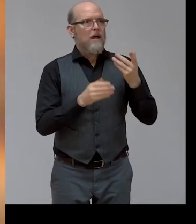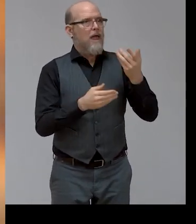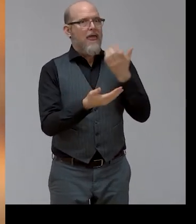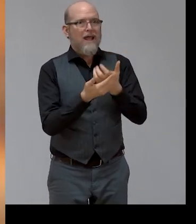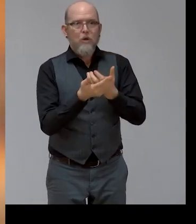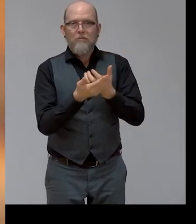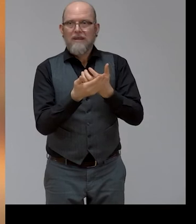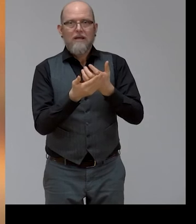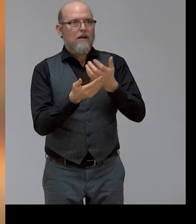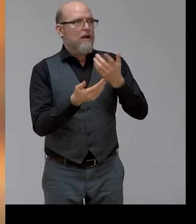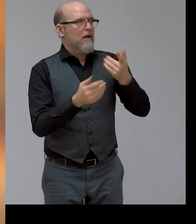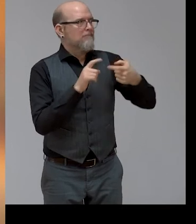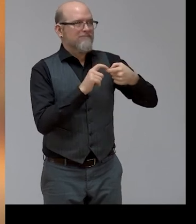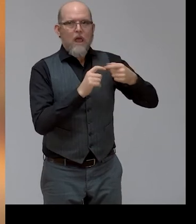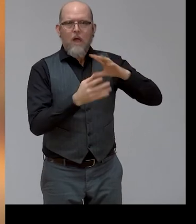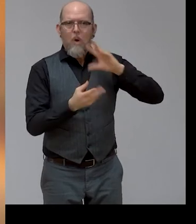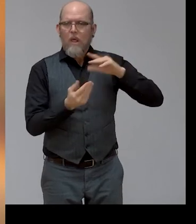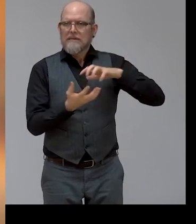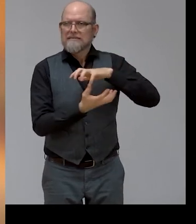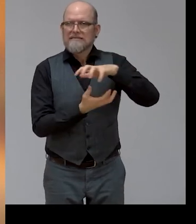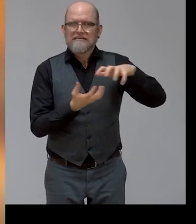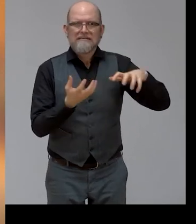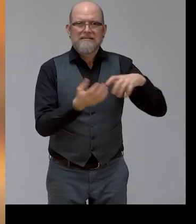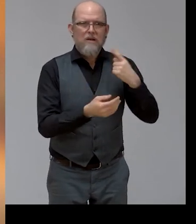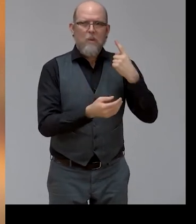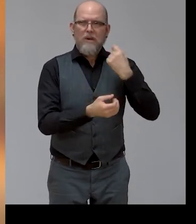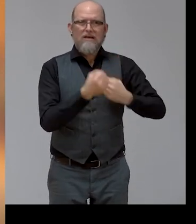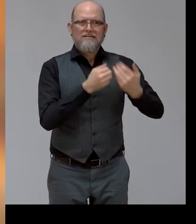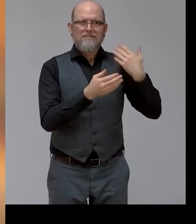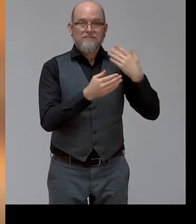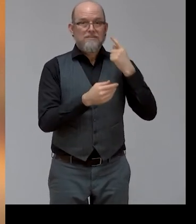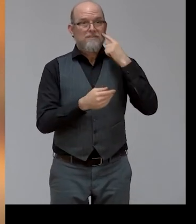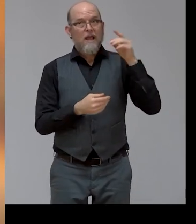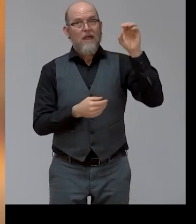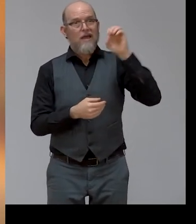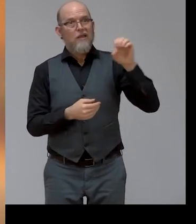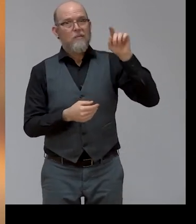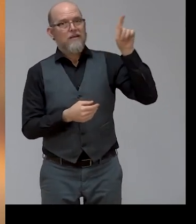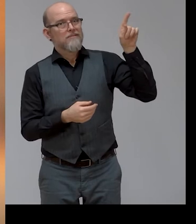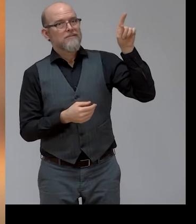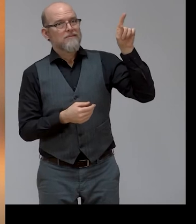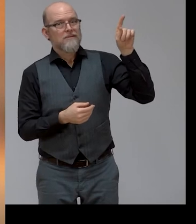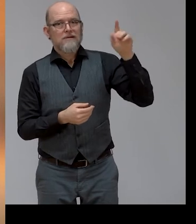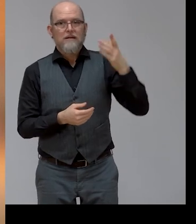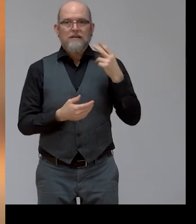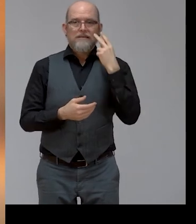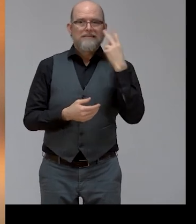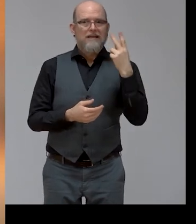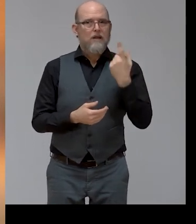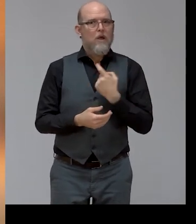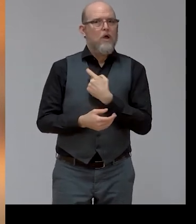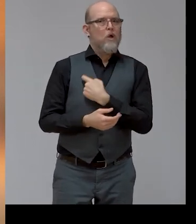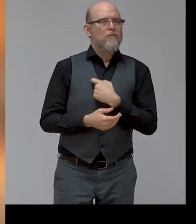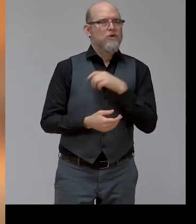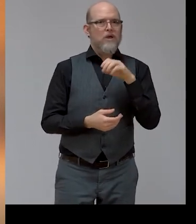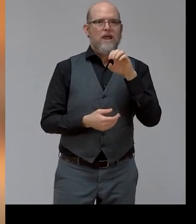Europe, the European policy makers, the European Commission launched a set of instruments for inclusive